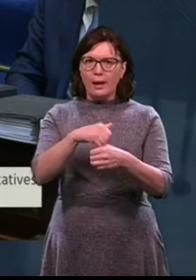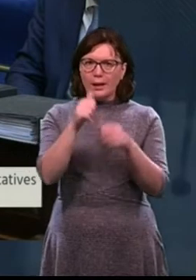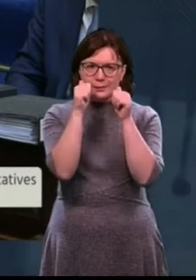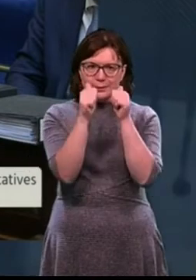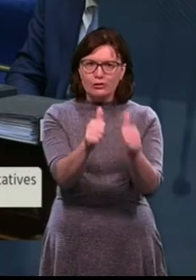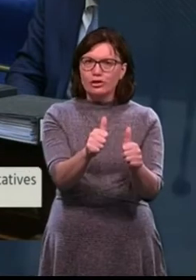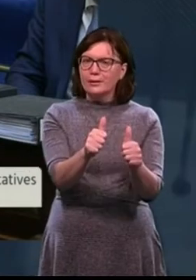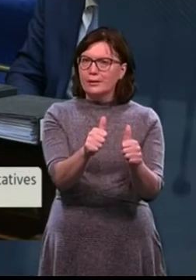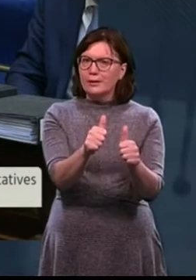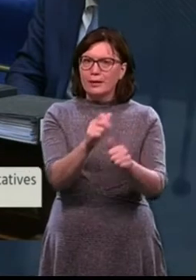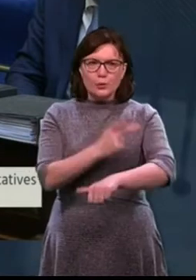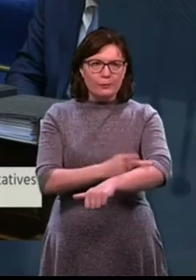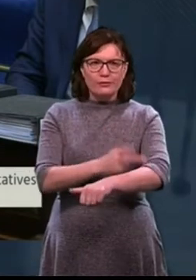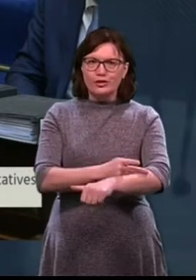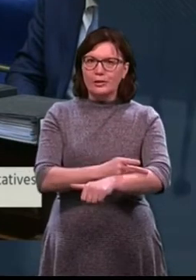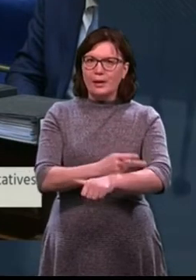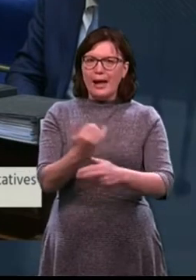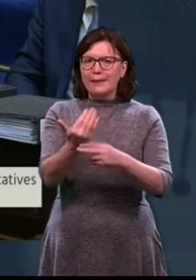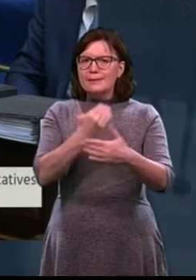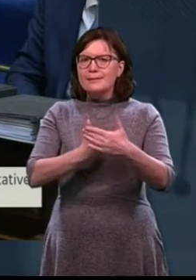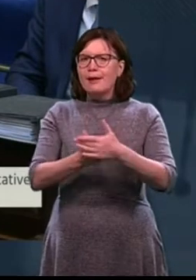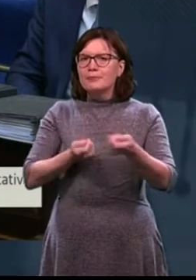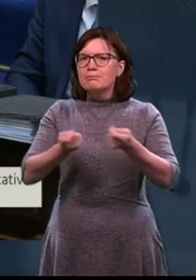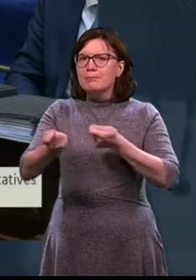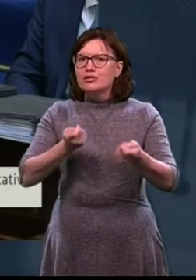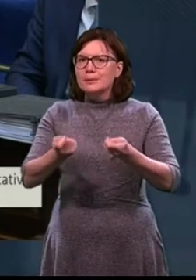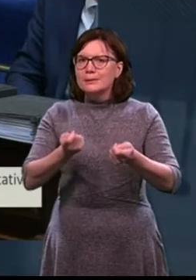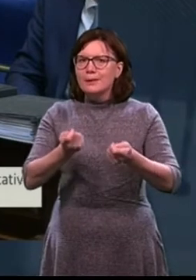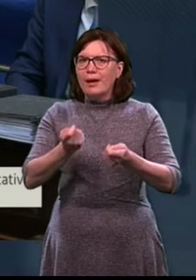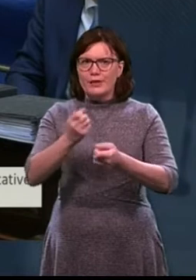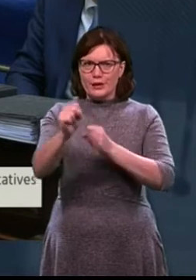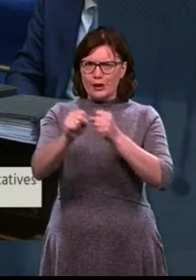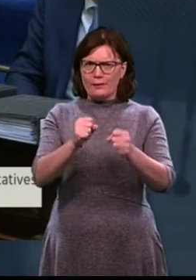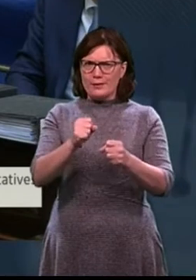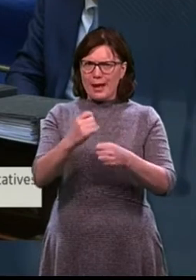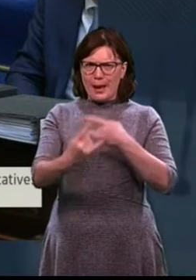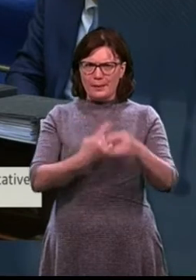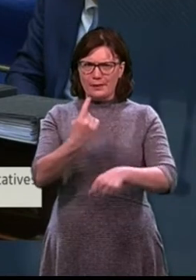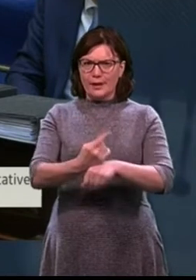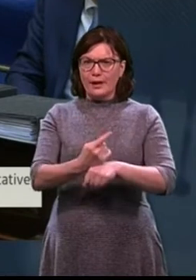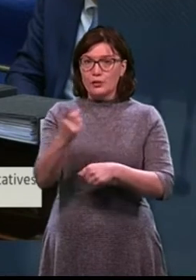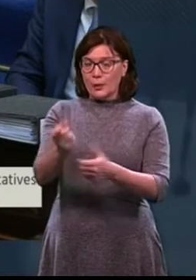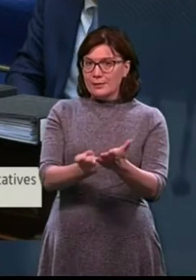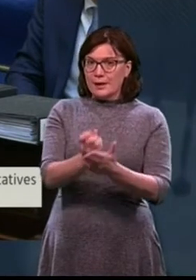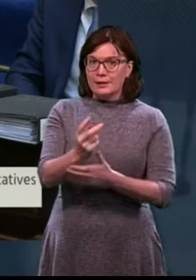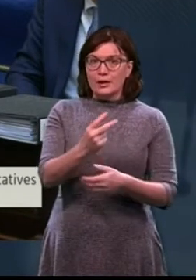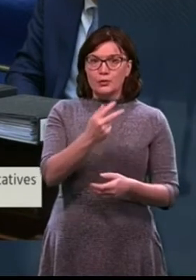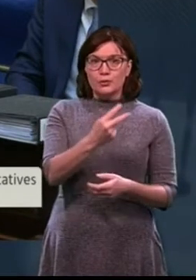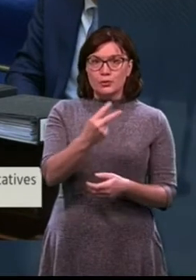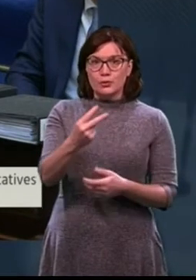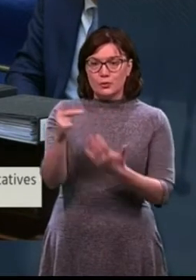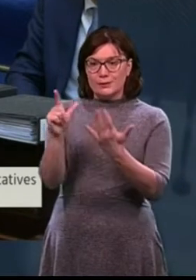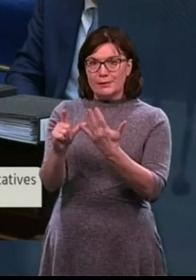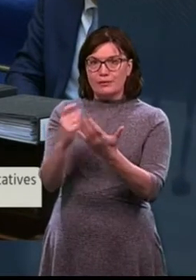and the entire management of the service. As you have outlined, the treatment of 227 children